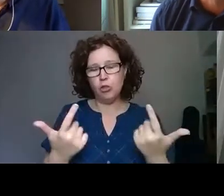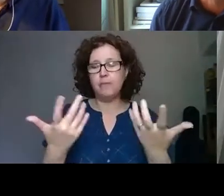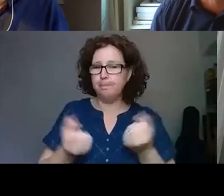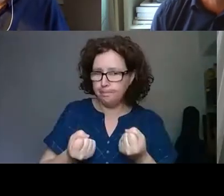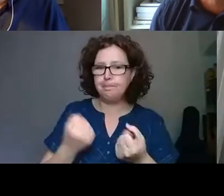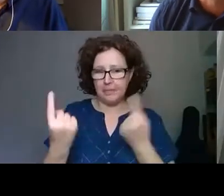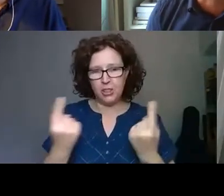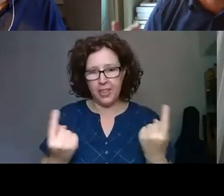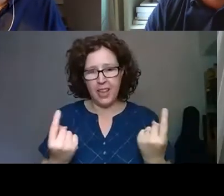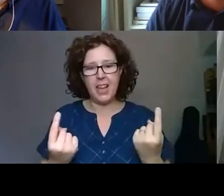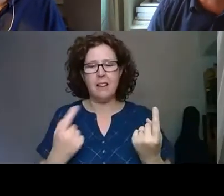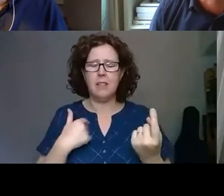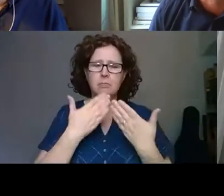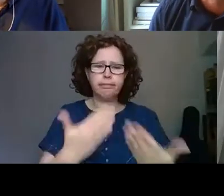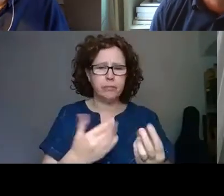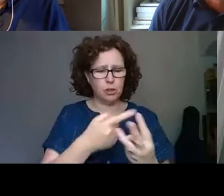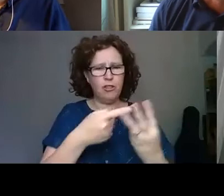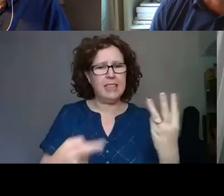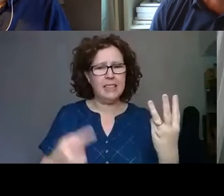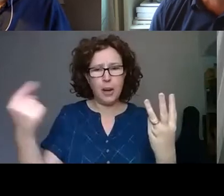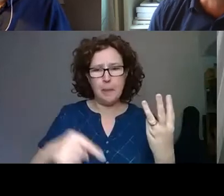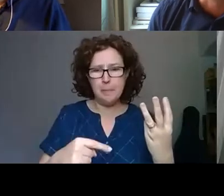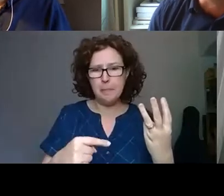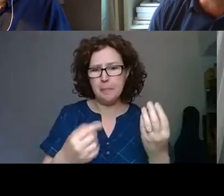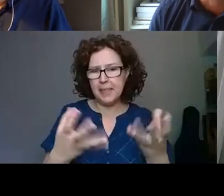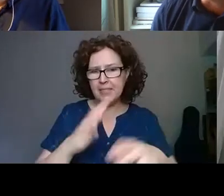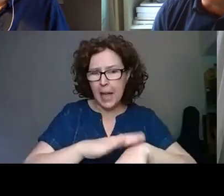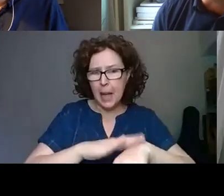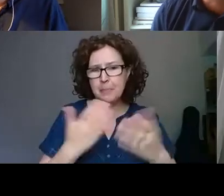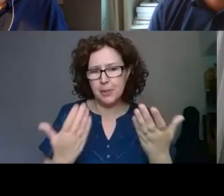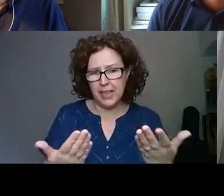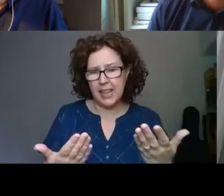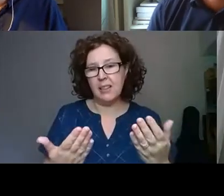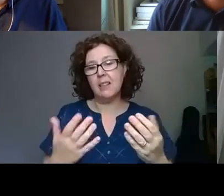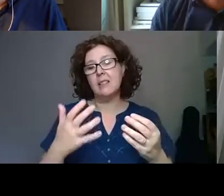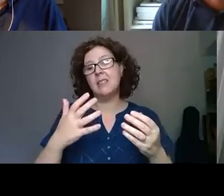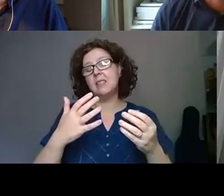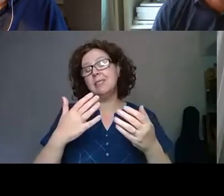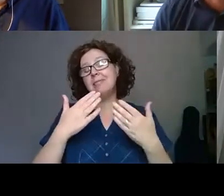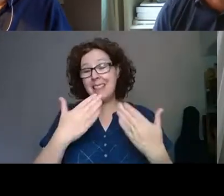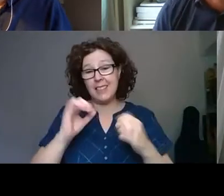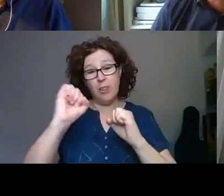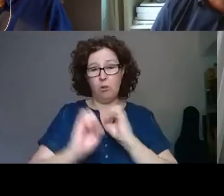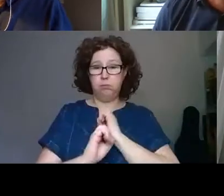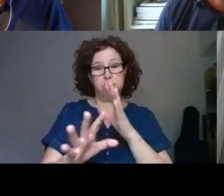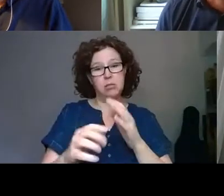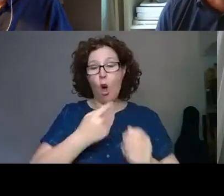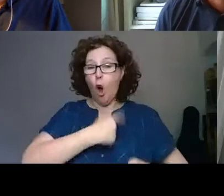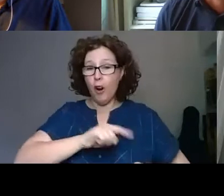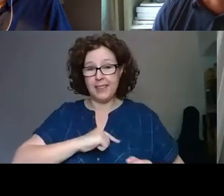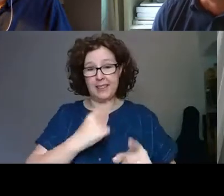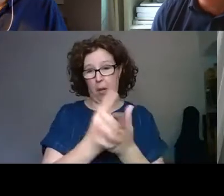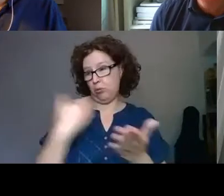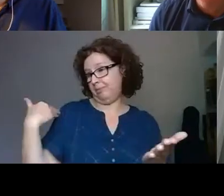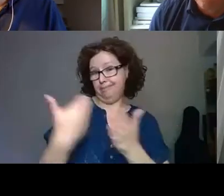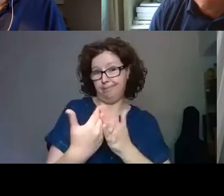colleagues for spending time with us today and being honest about where they've been, what's happened to them this year and where they might go